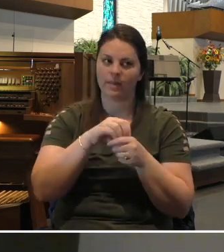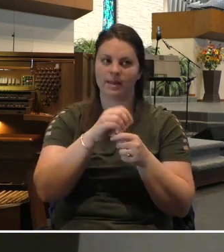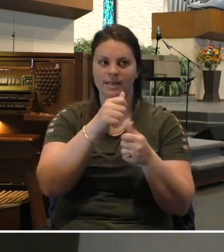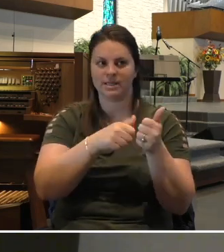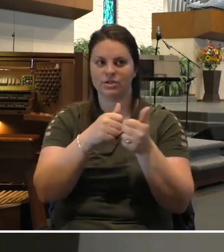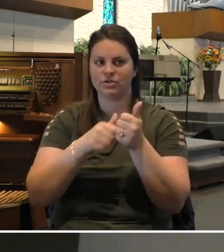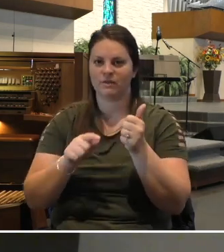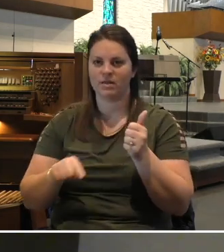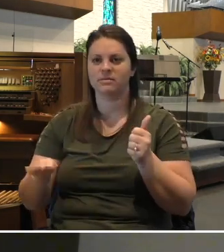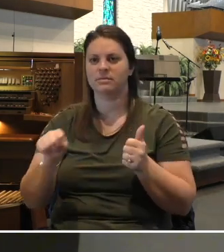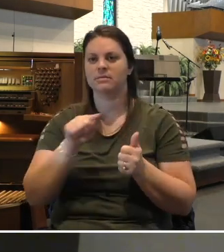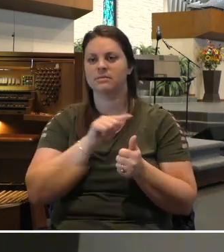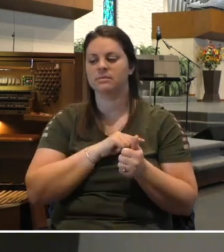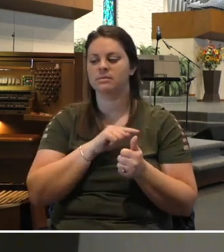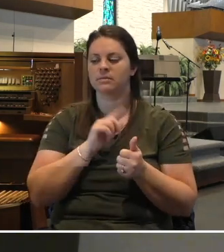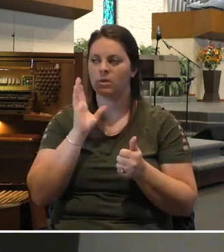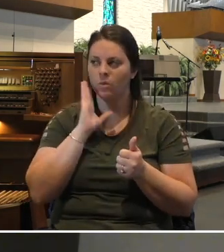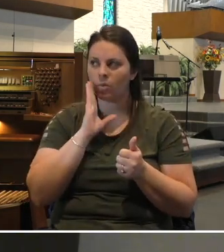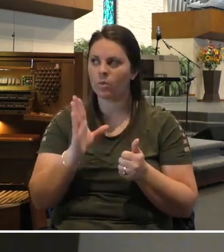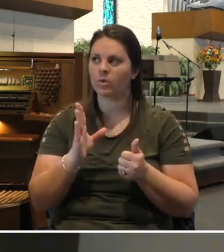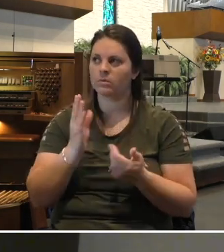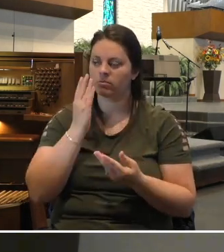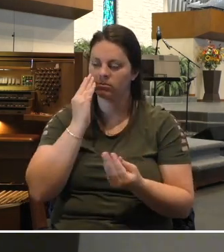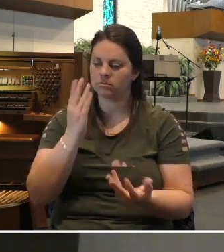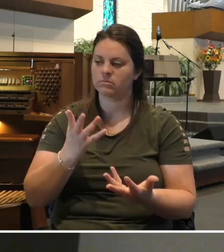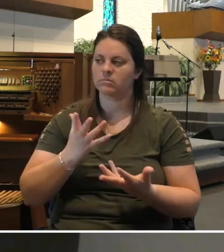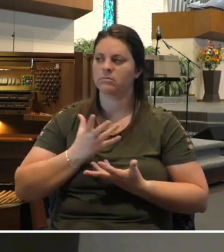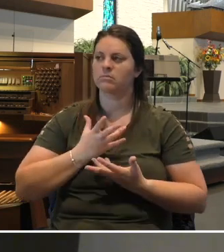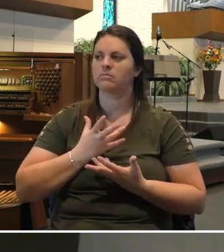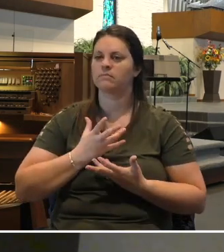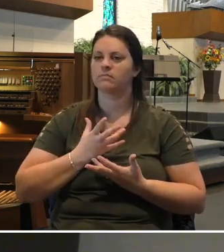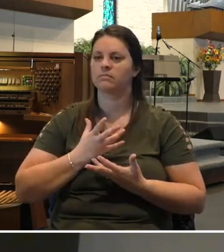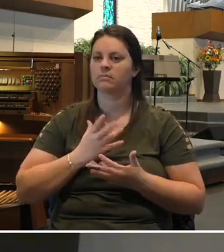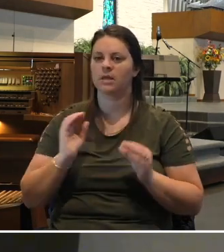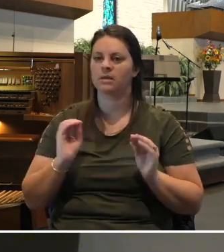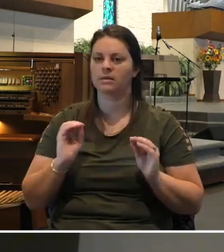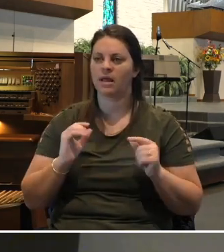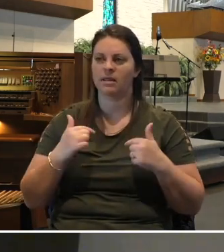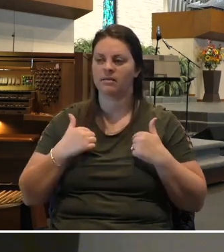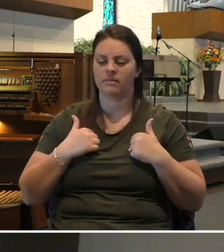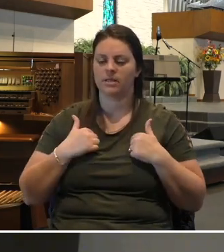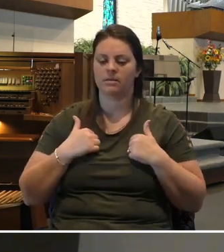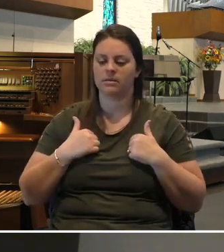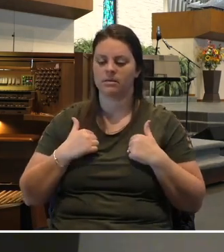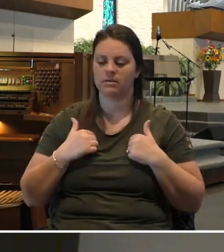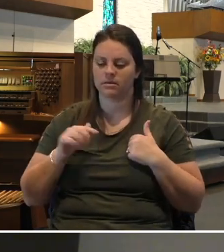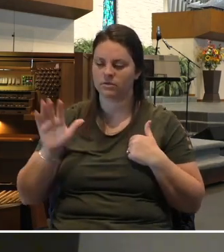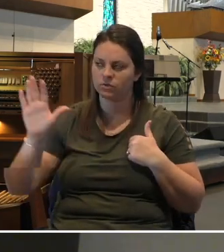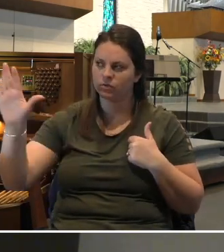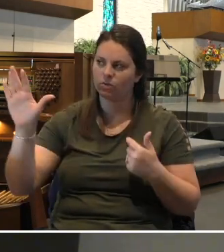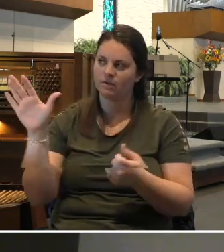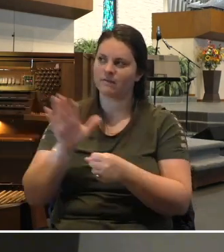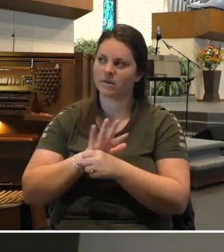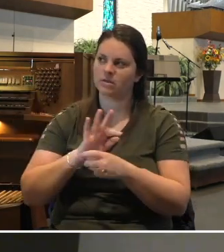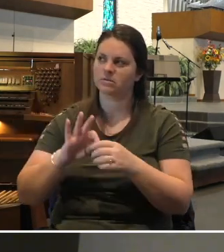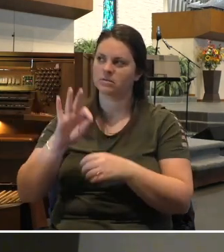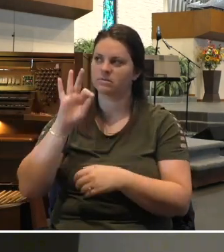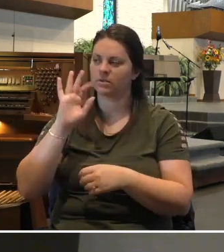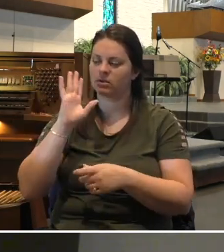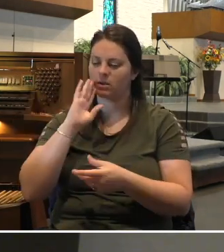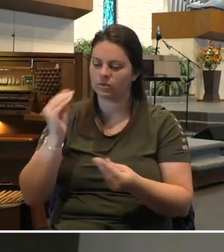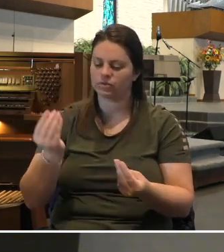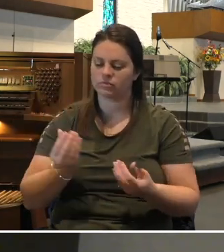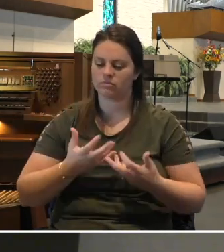that it would speak, nothing of me, that it would be your Holy Spirit that would speak words of